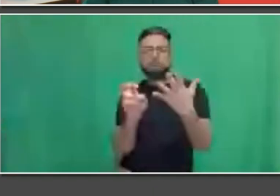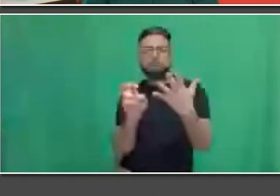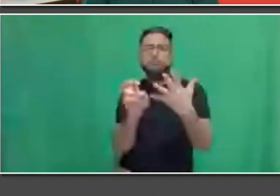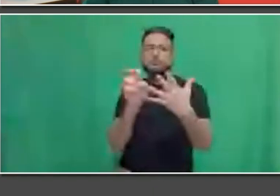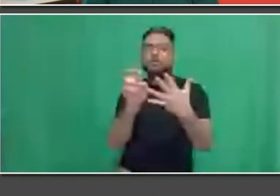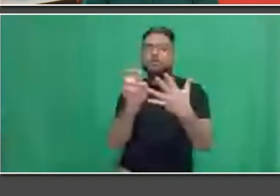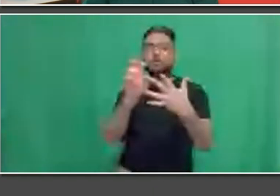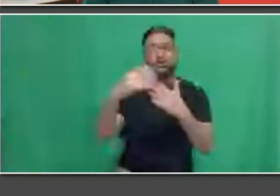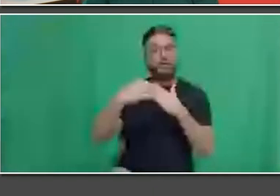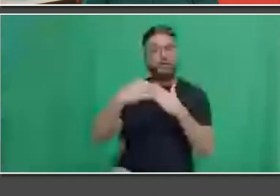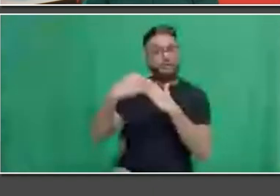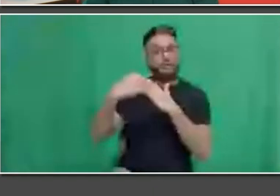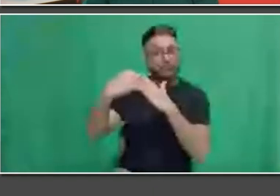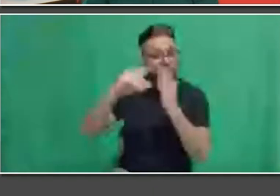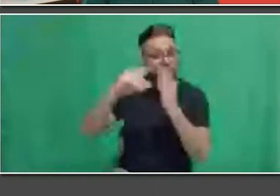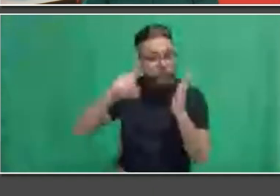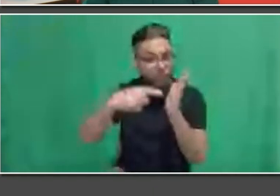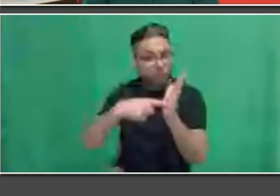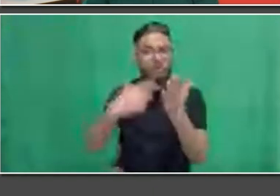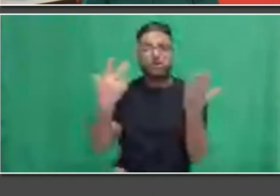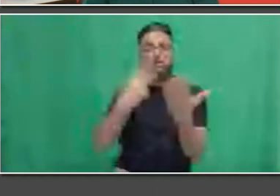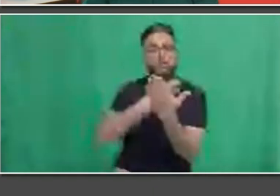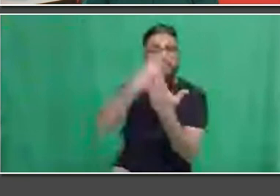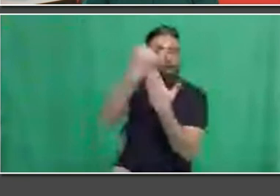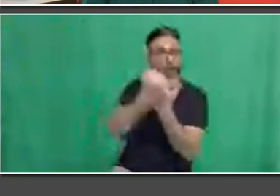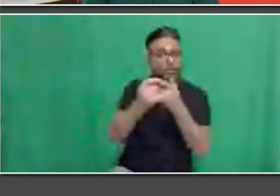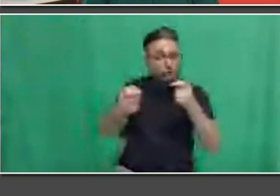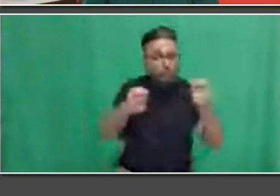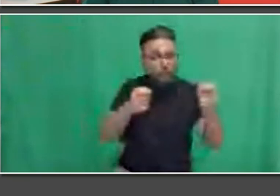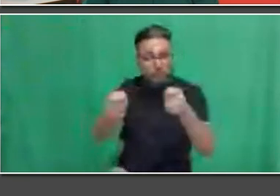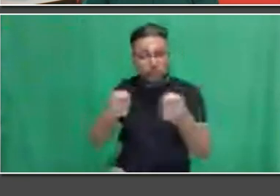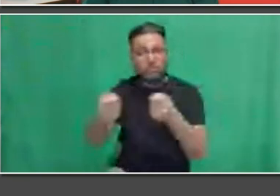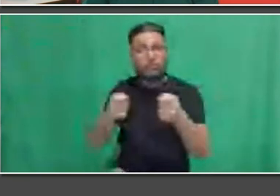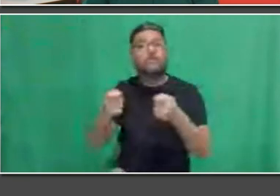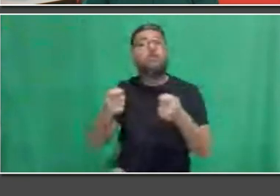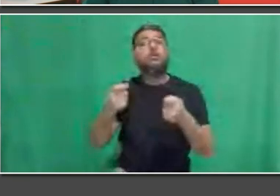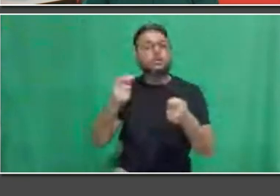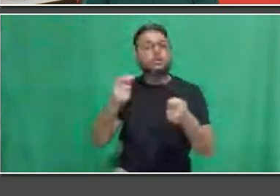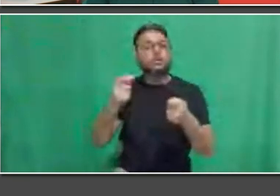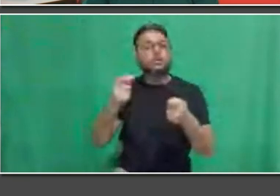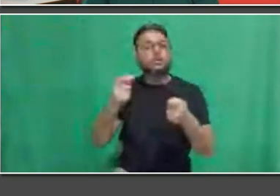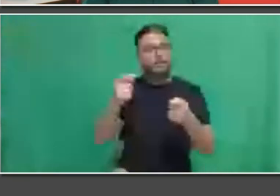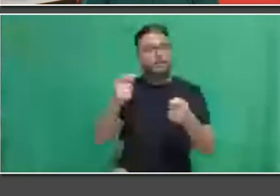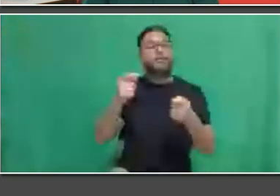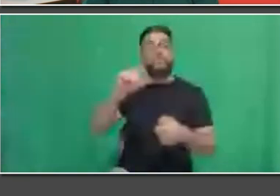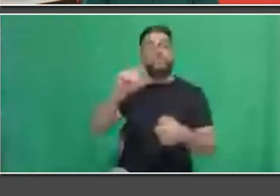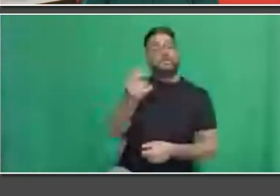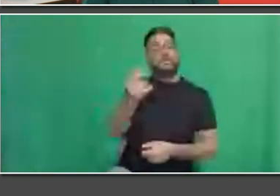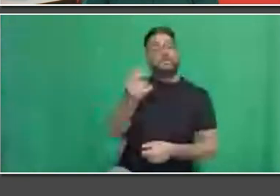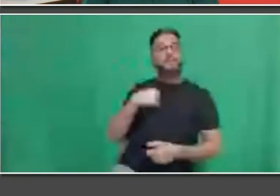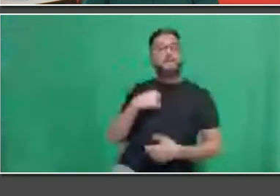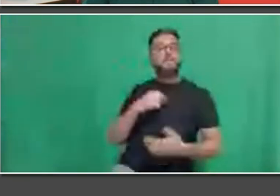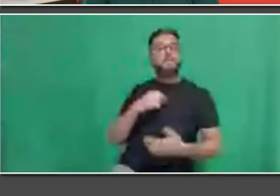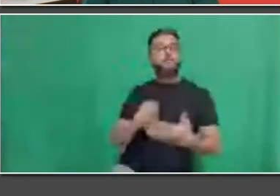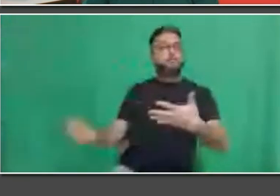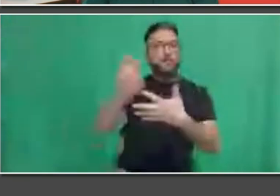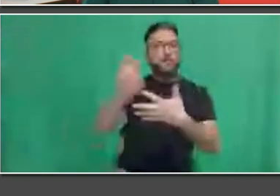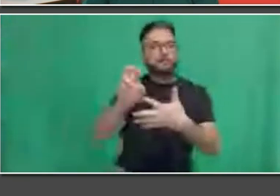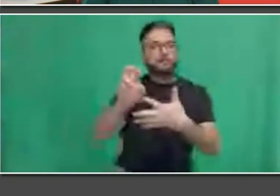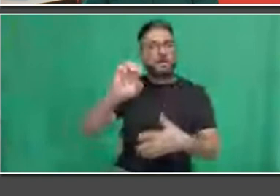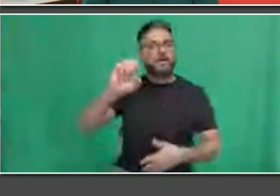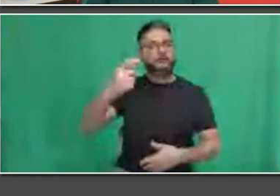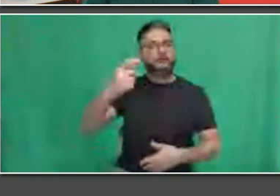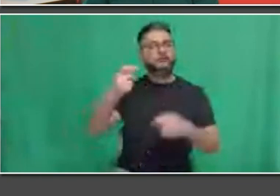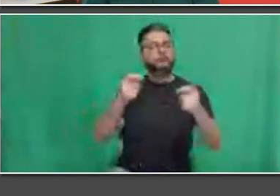fortunate enough to join the TTC executive team. So in closing, I love my job. I work with great people. I continue to learn so